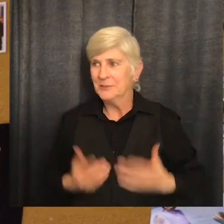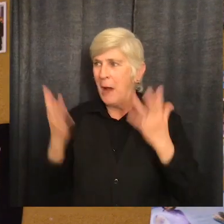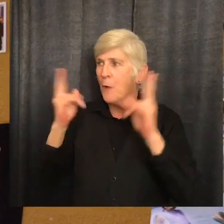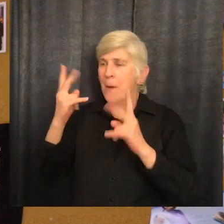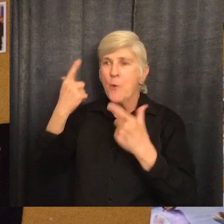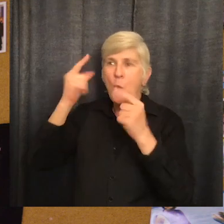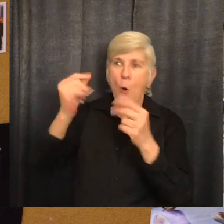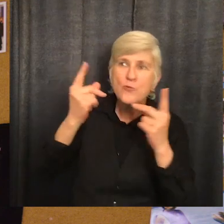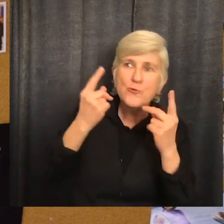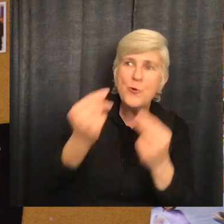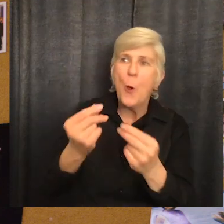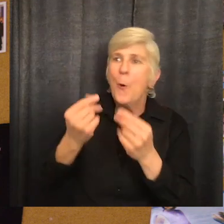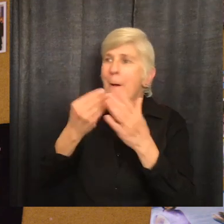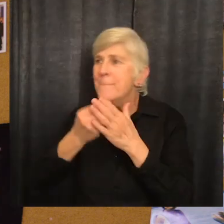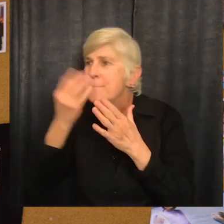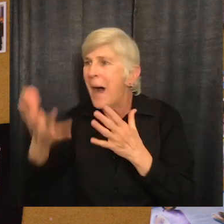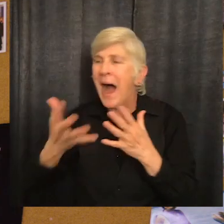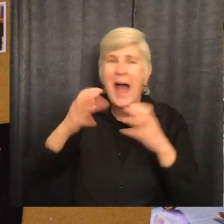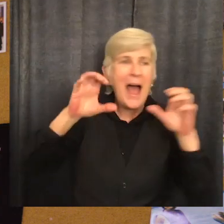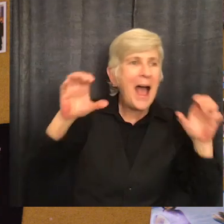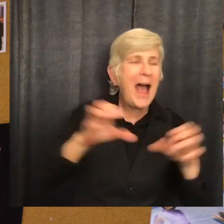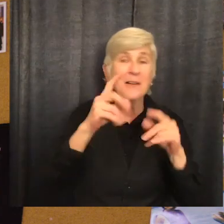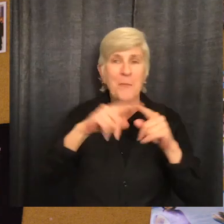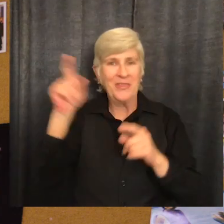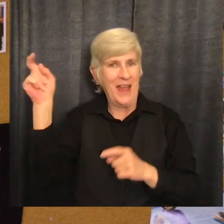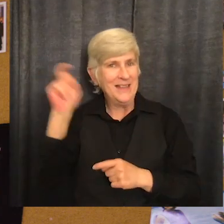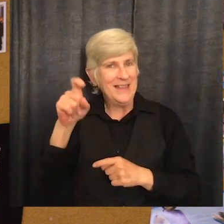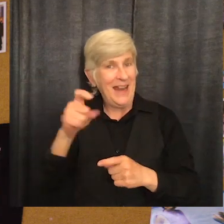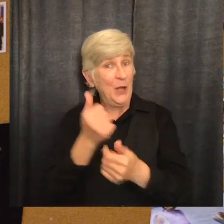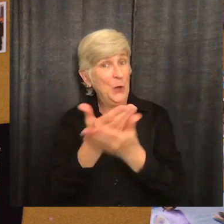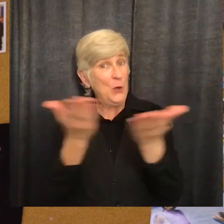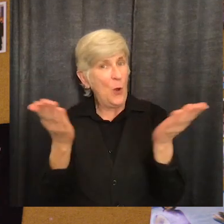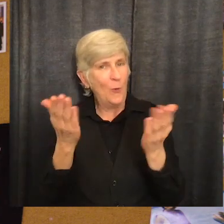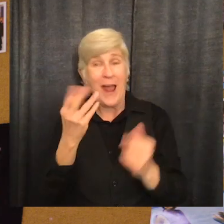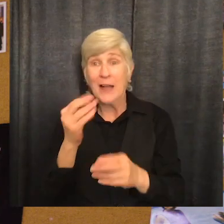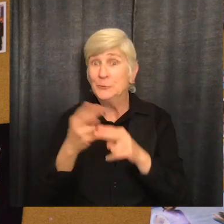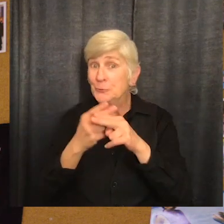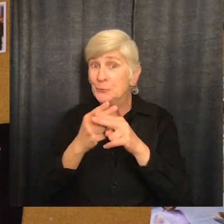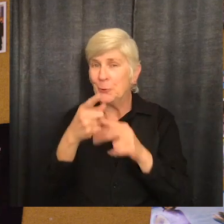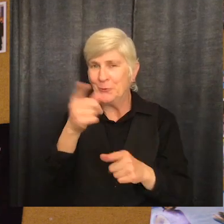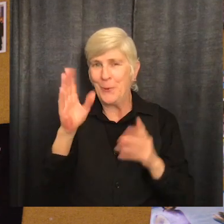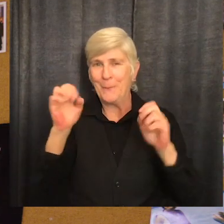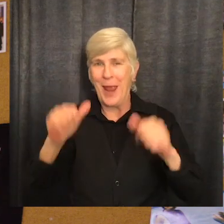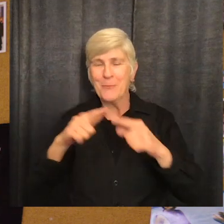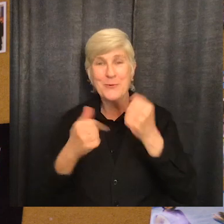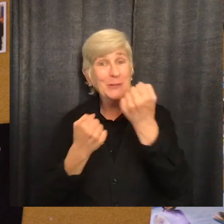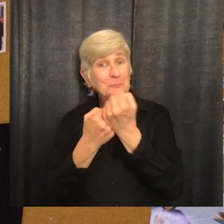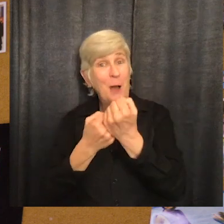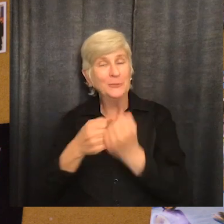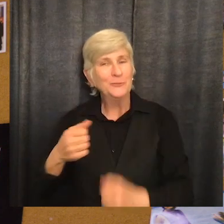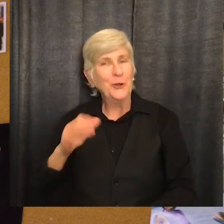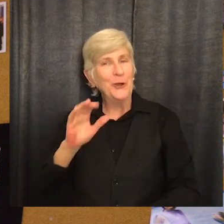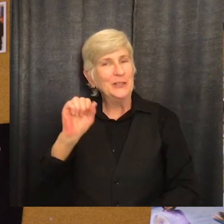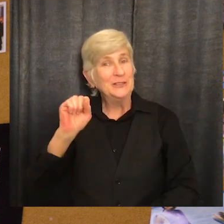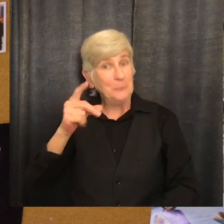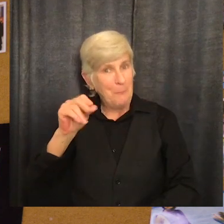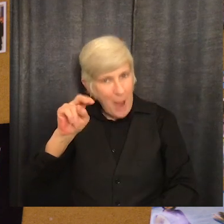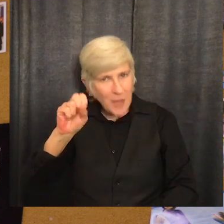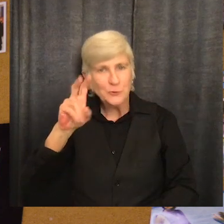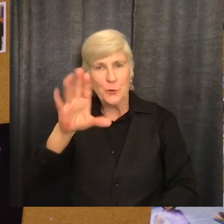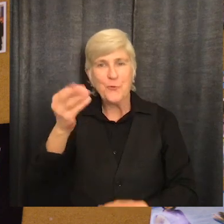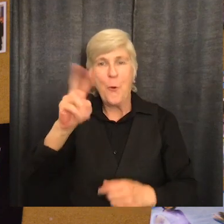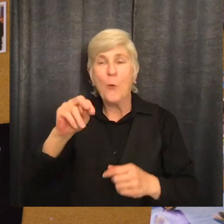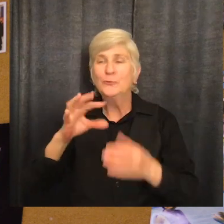to go do and buy and act, but they need you. And soon, you'll be able to sponsor story pins. And you,